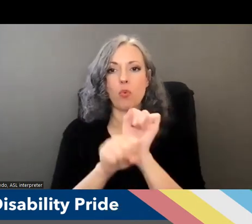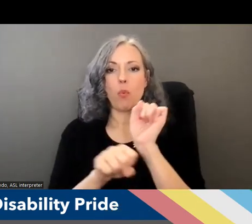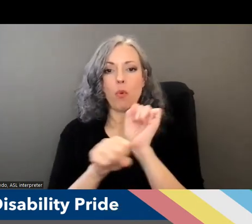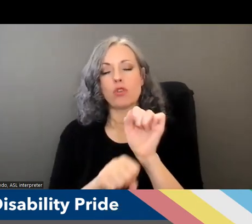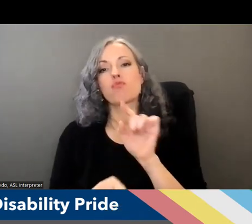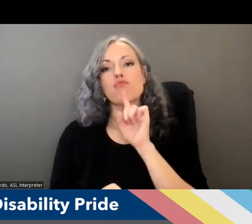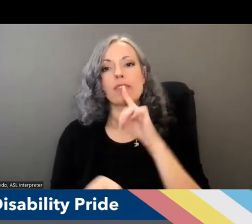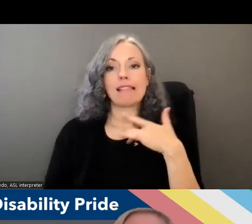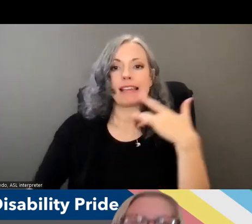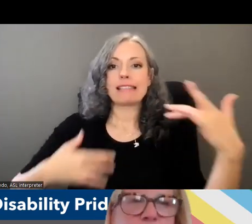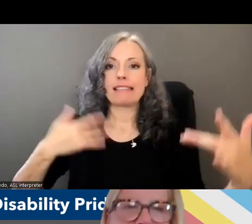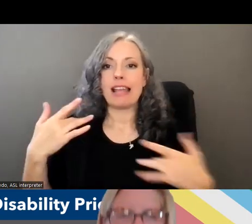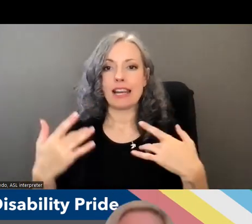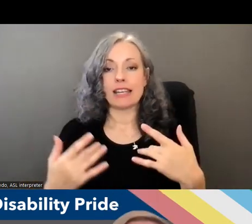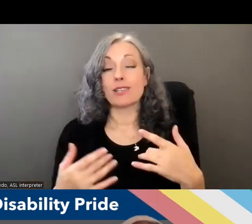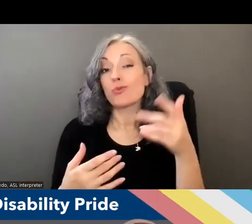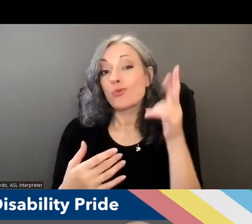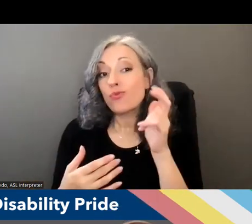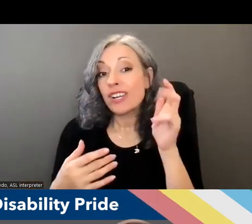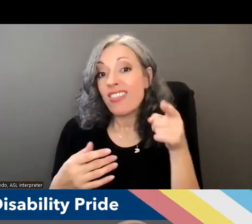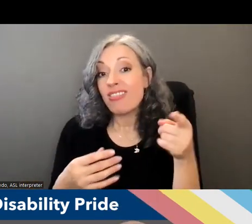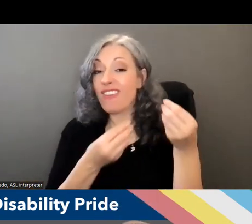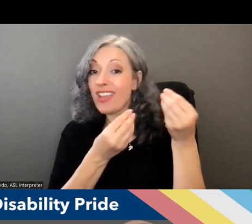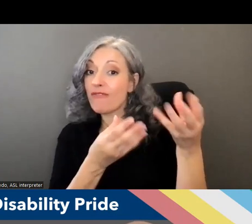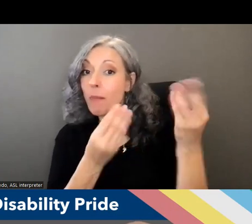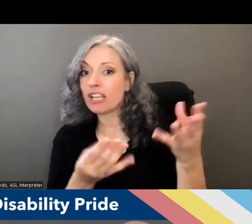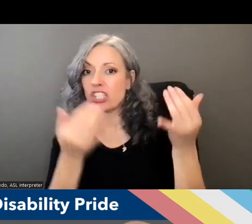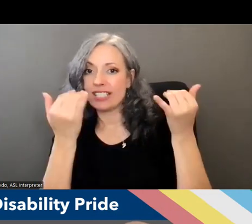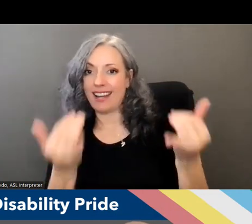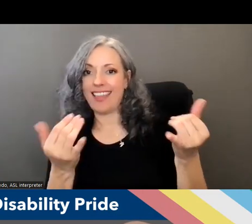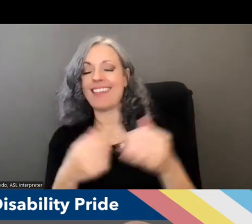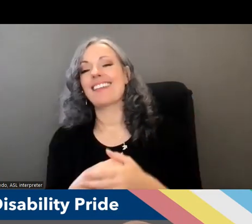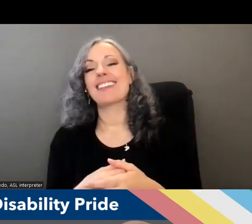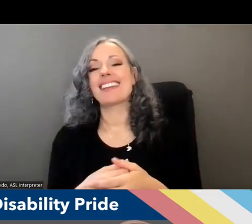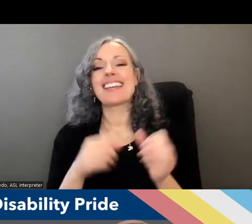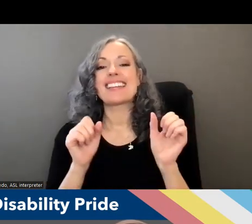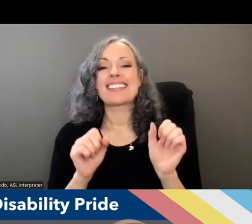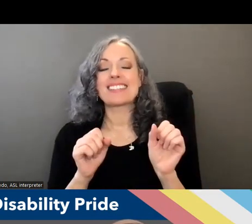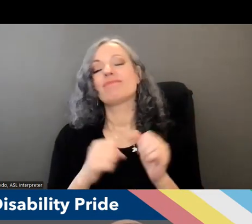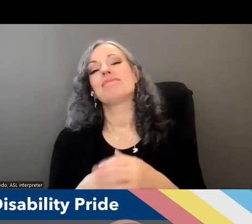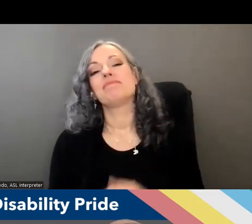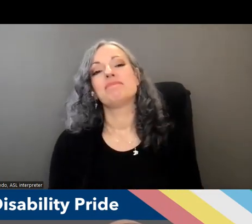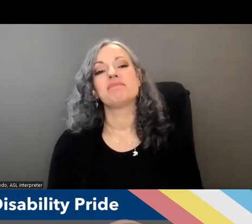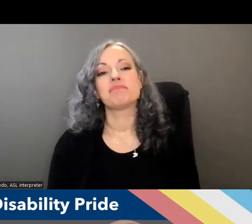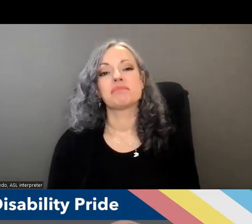excited uh for them to share it with all of us today and we can go ahead and move to the next slide